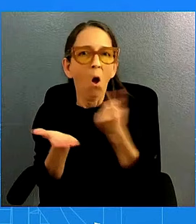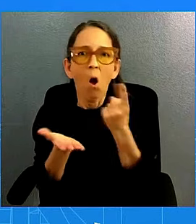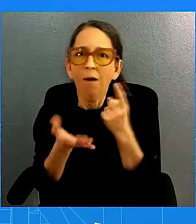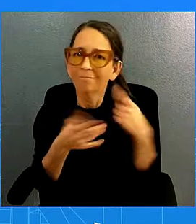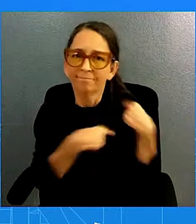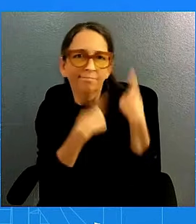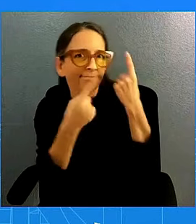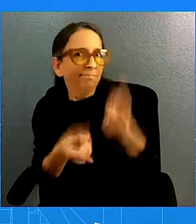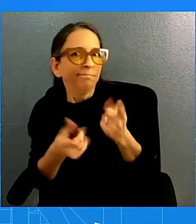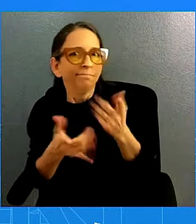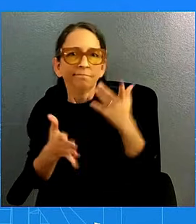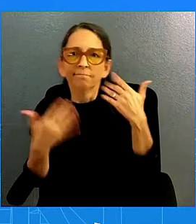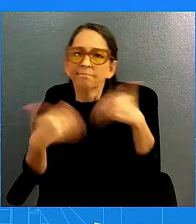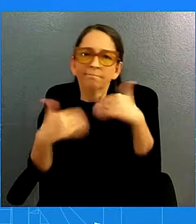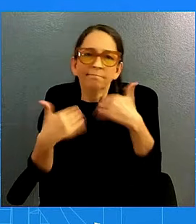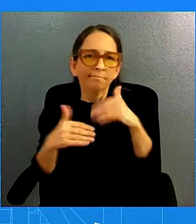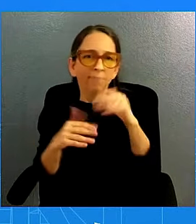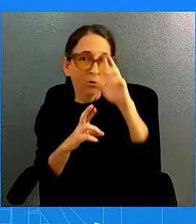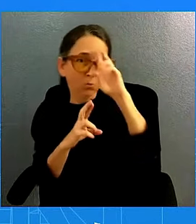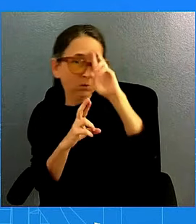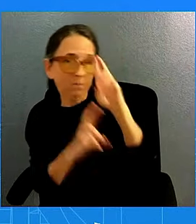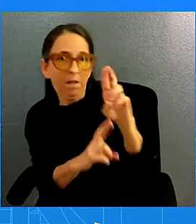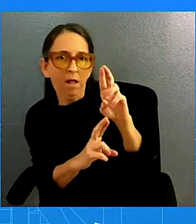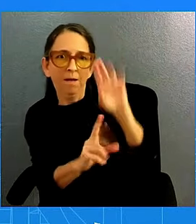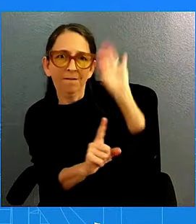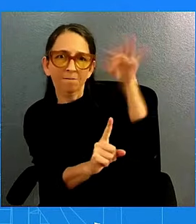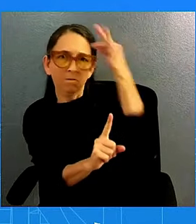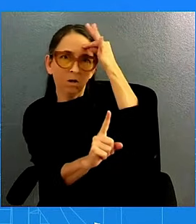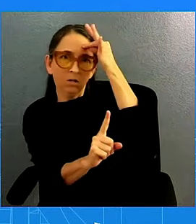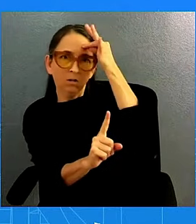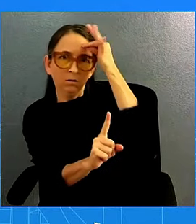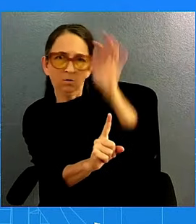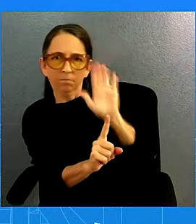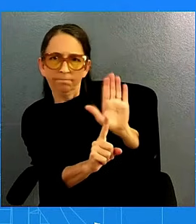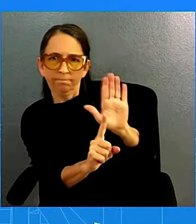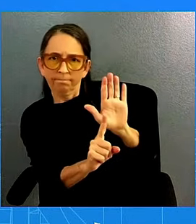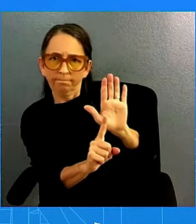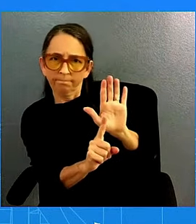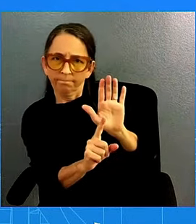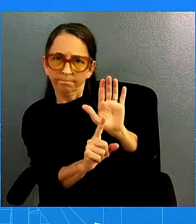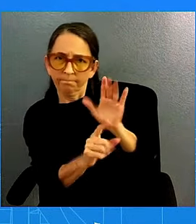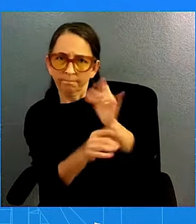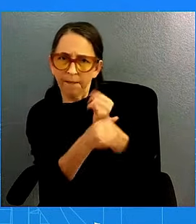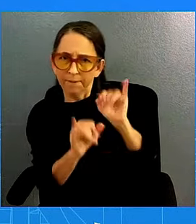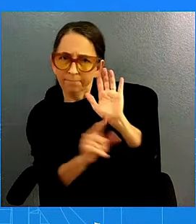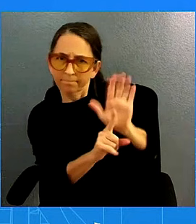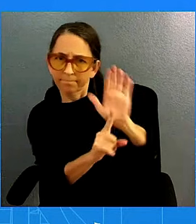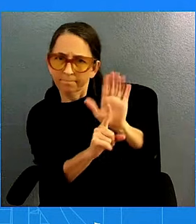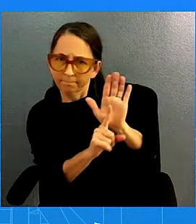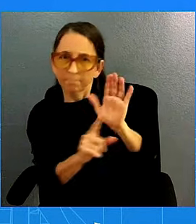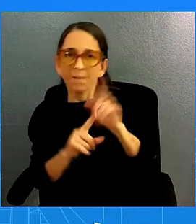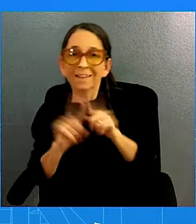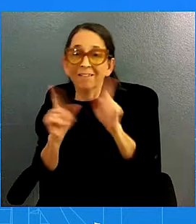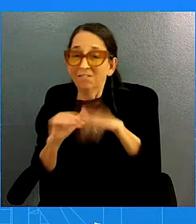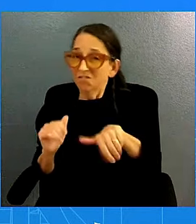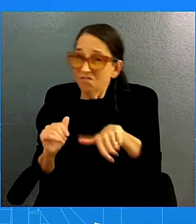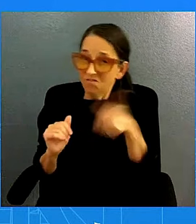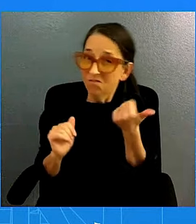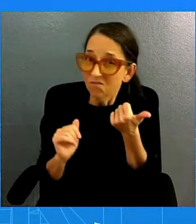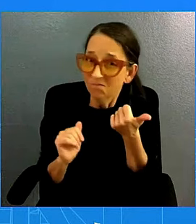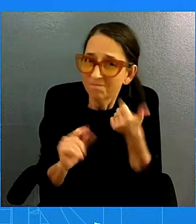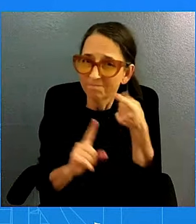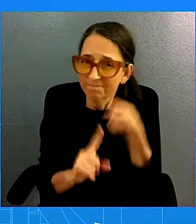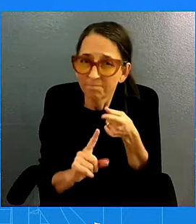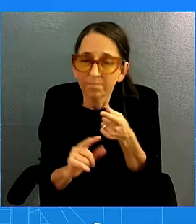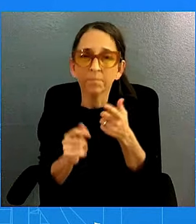of the Federal Reserve. Unlike other administrations, we've been, I think, pretty steadfast about that and have been